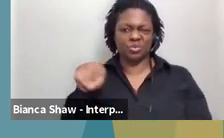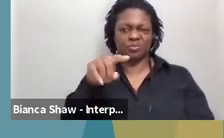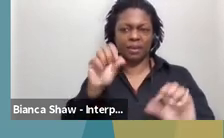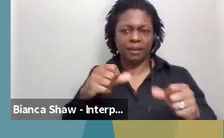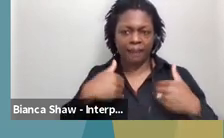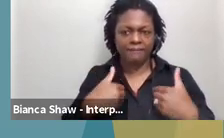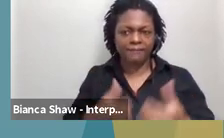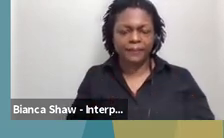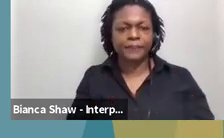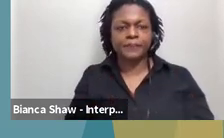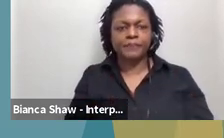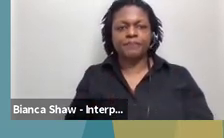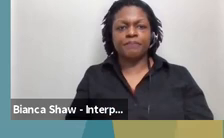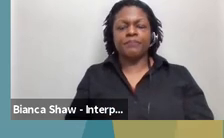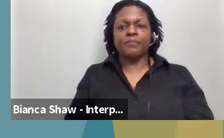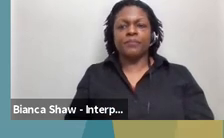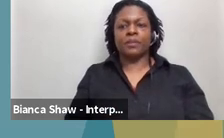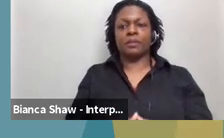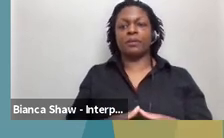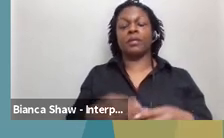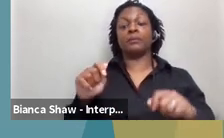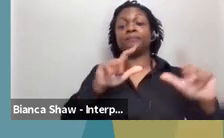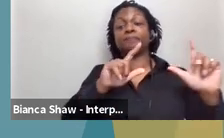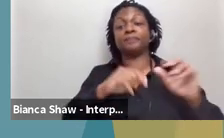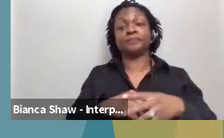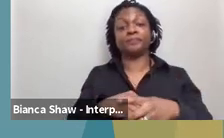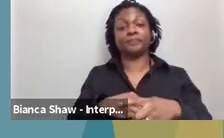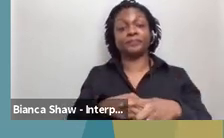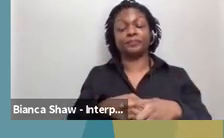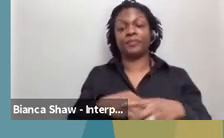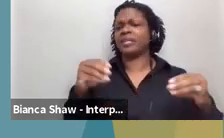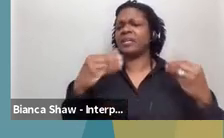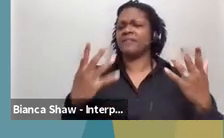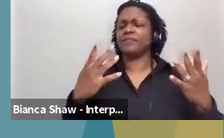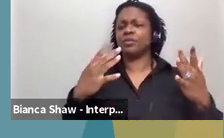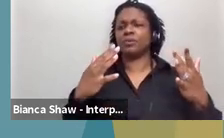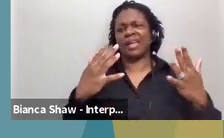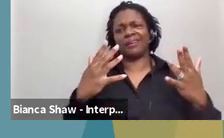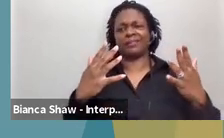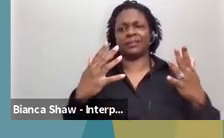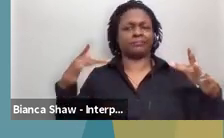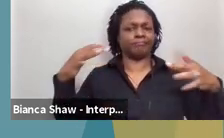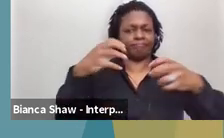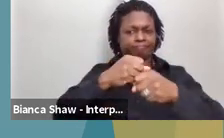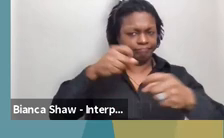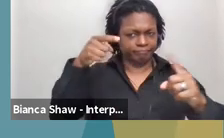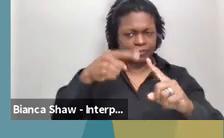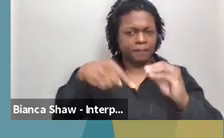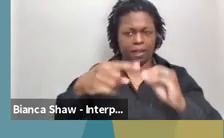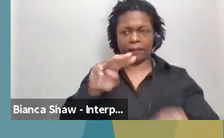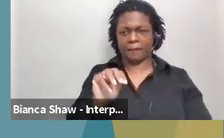To provide you guys with an overview of a Medicaid, um, Medicaid, um,